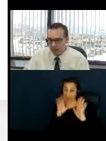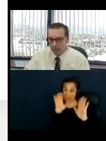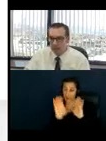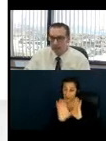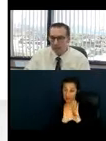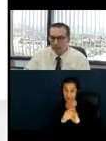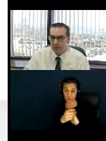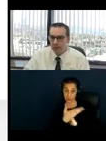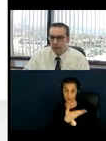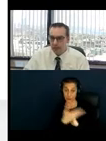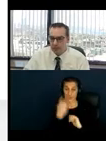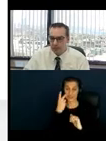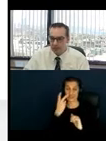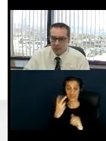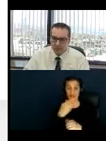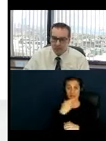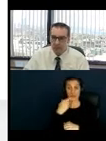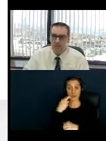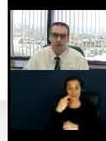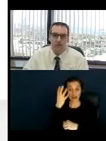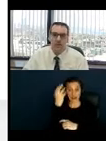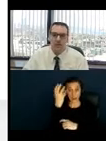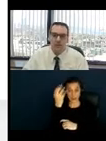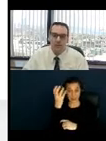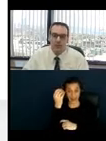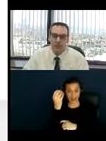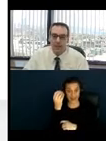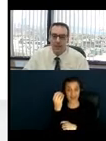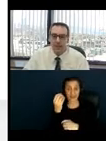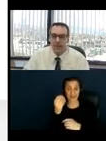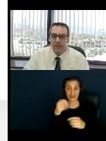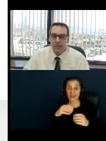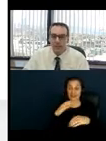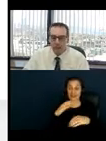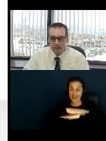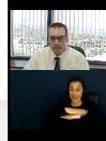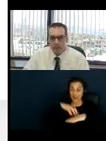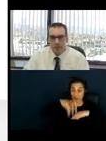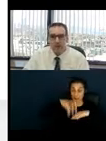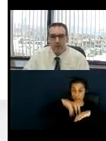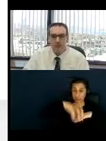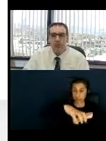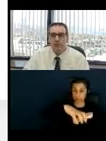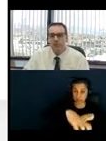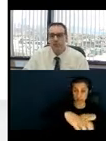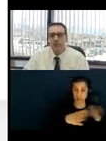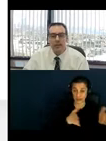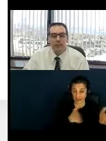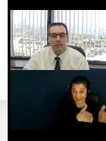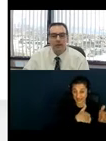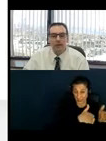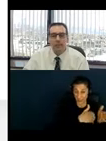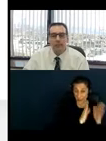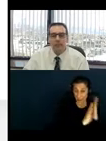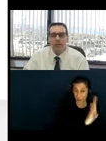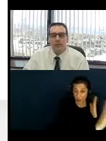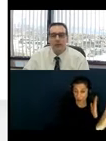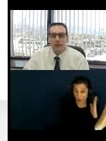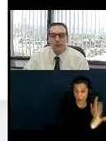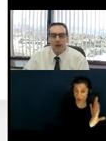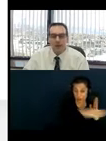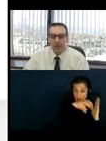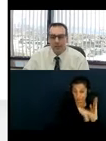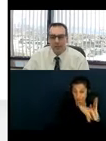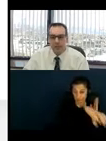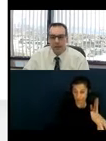outdoor dining for one restaurant that hugs the restaurant the building side. We also further down, if you can see, we have some